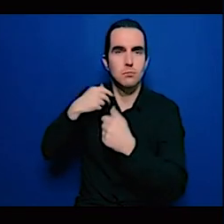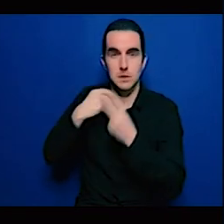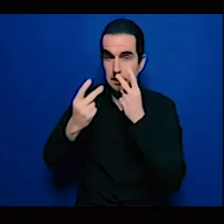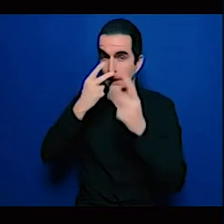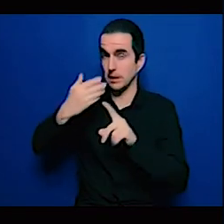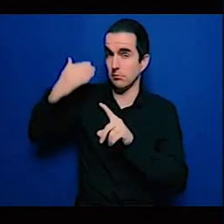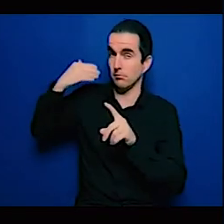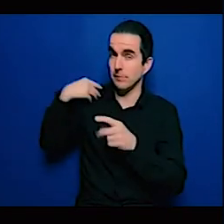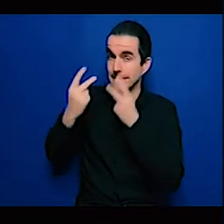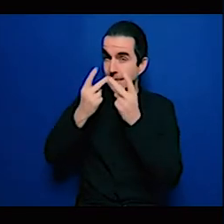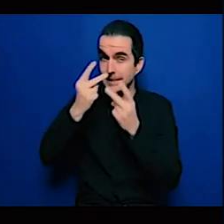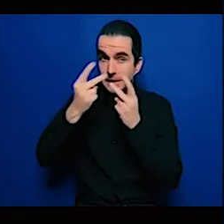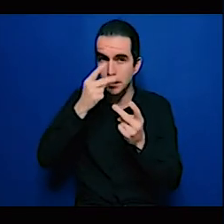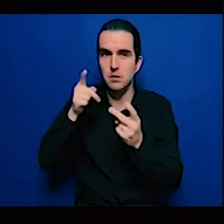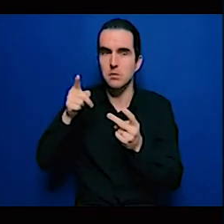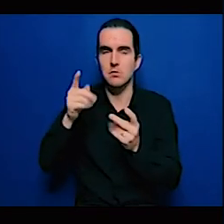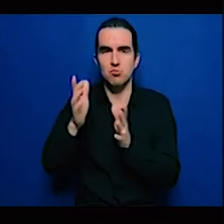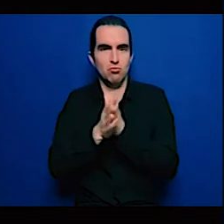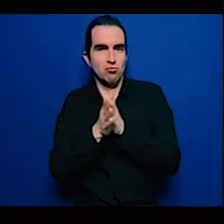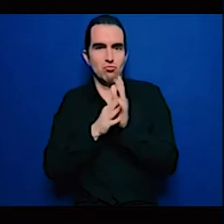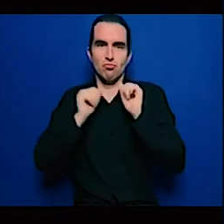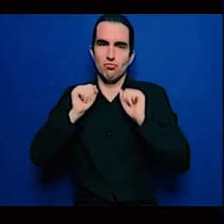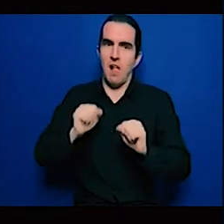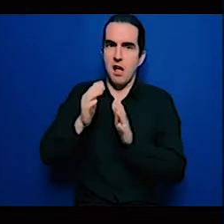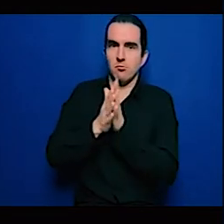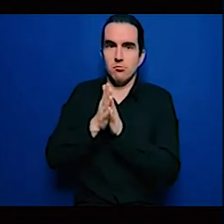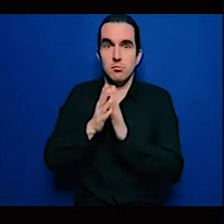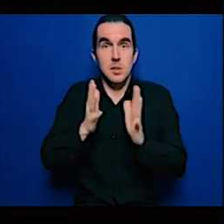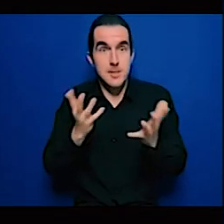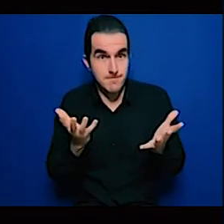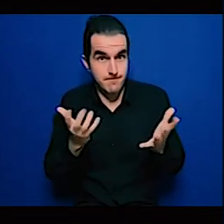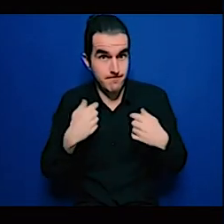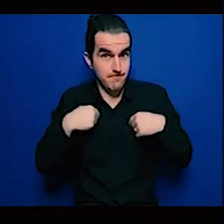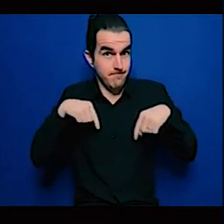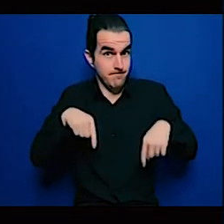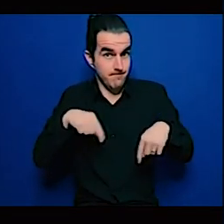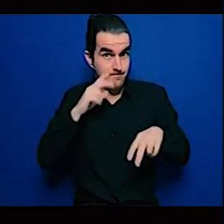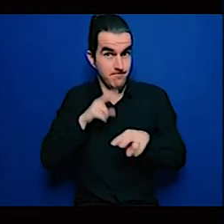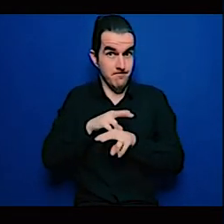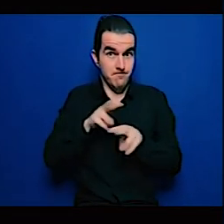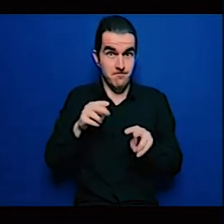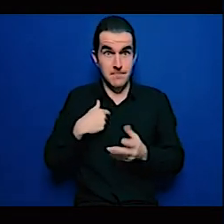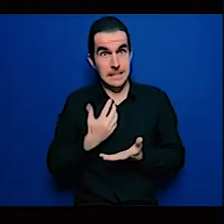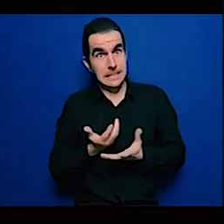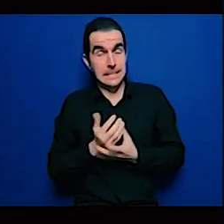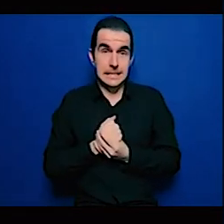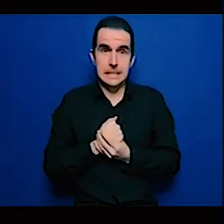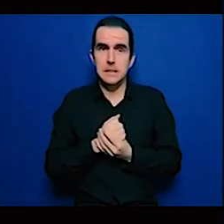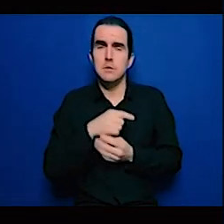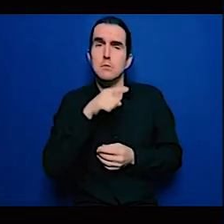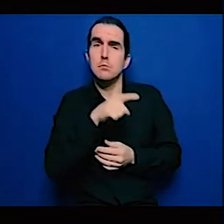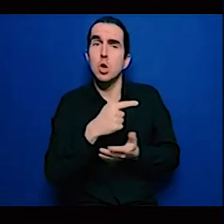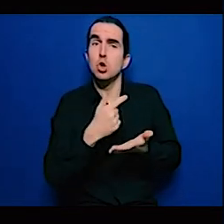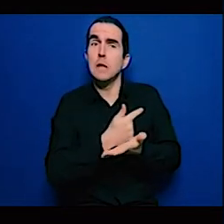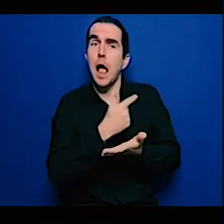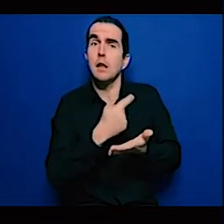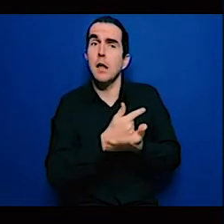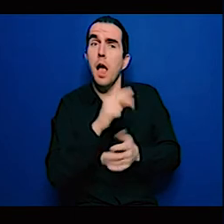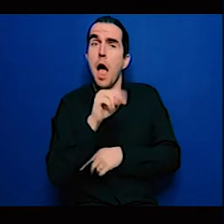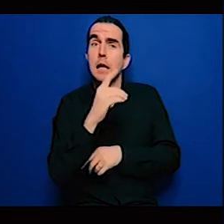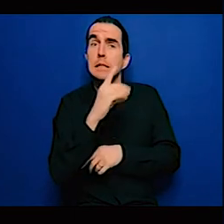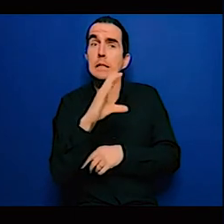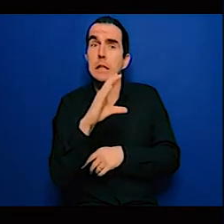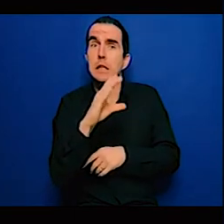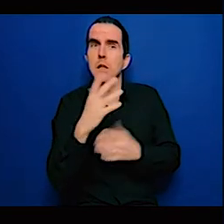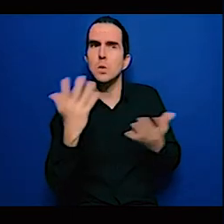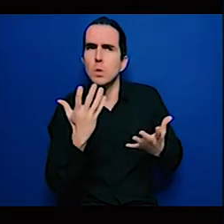I don't know what Ghana is committed to I don't know how Ghana committed to that I don't really know why Ghana committed to that so I can't say whether Ghana will